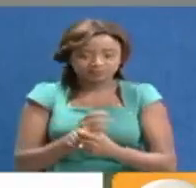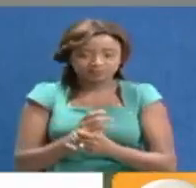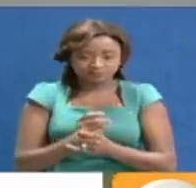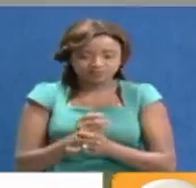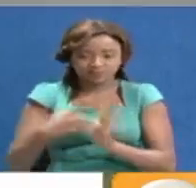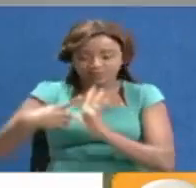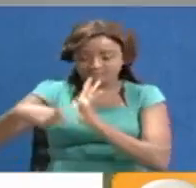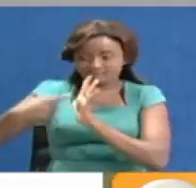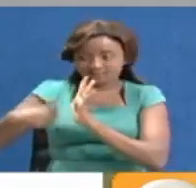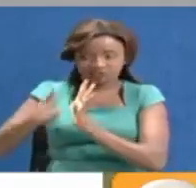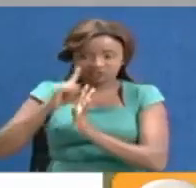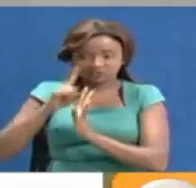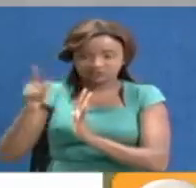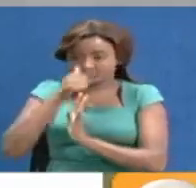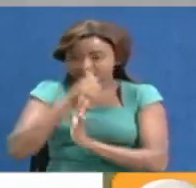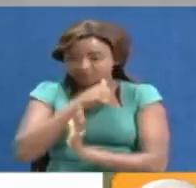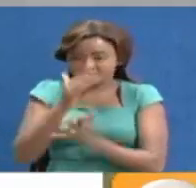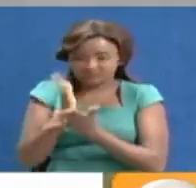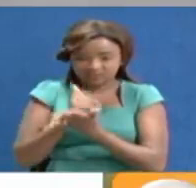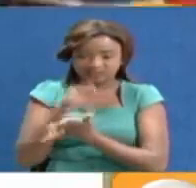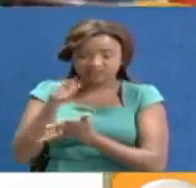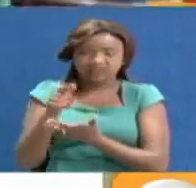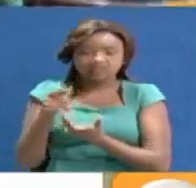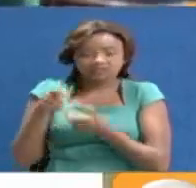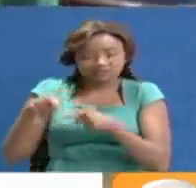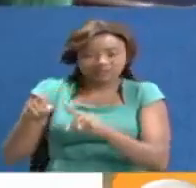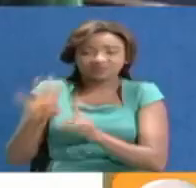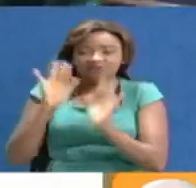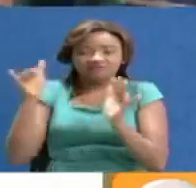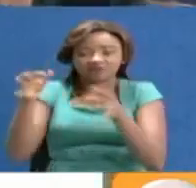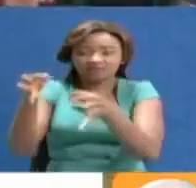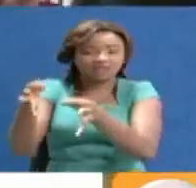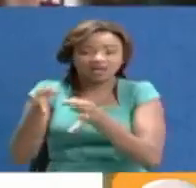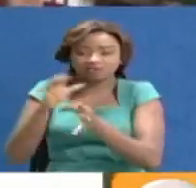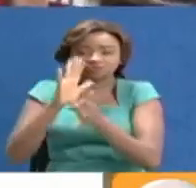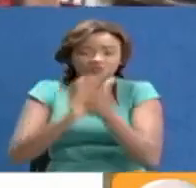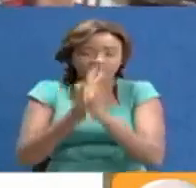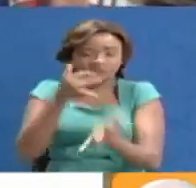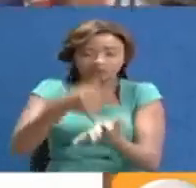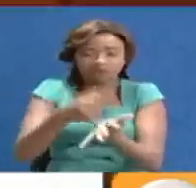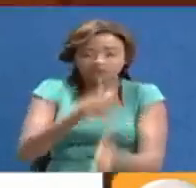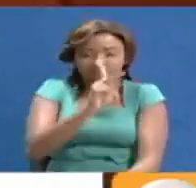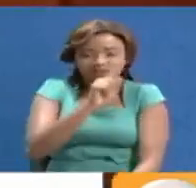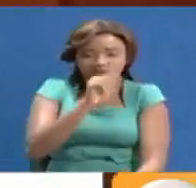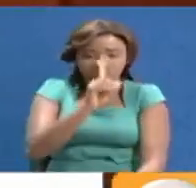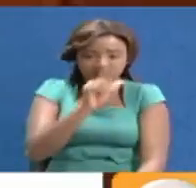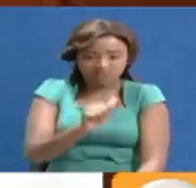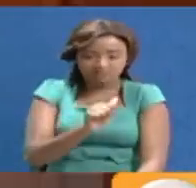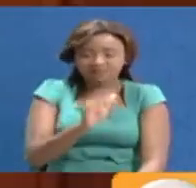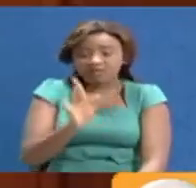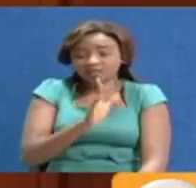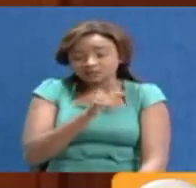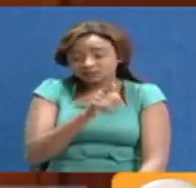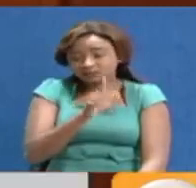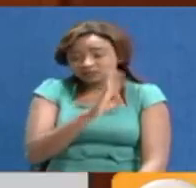viwanda vya majani chai vya kibinafsi visimamiye ya kaunti zao unyewe bila kusisha KTDA. Mr. Speaker, this